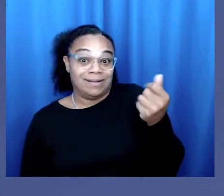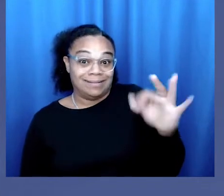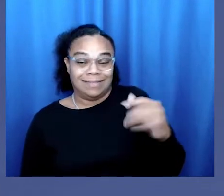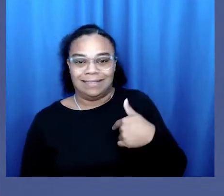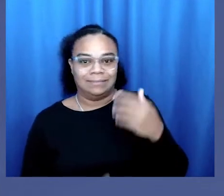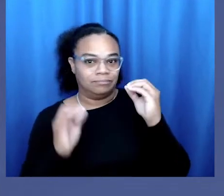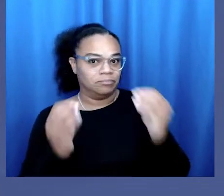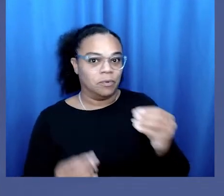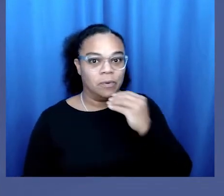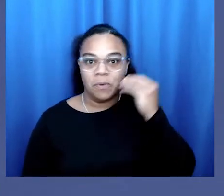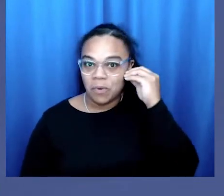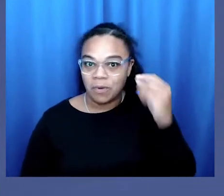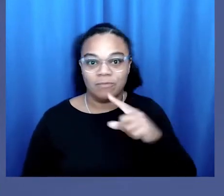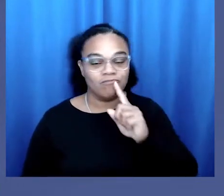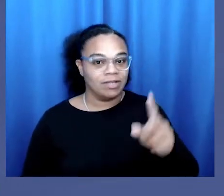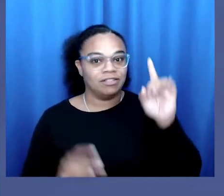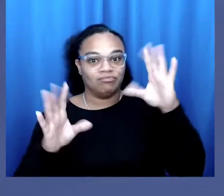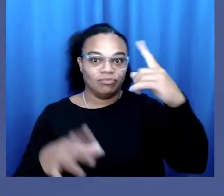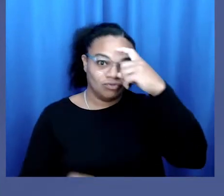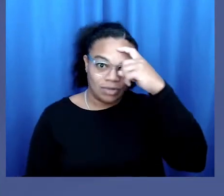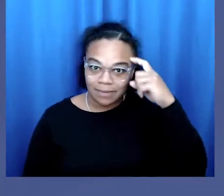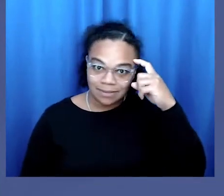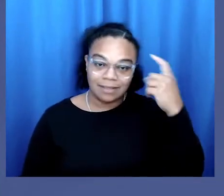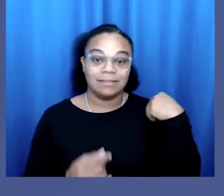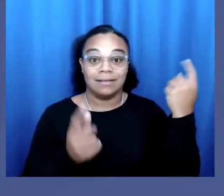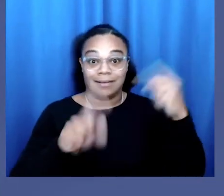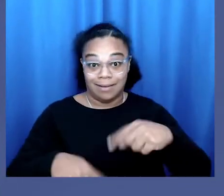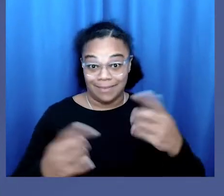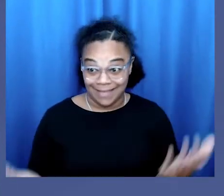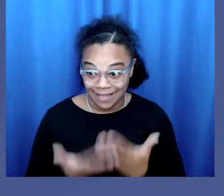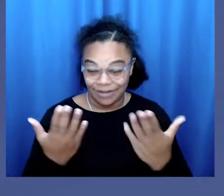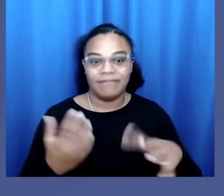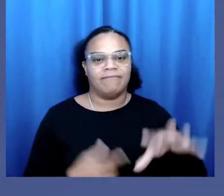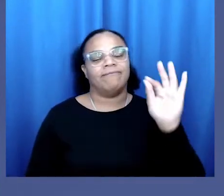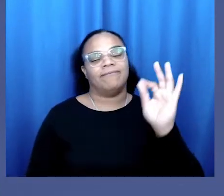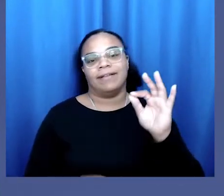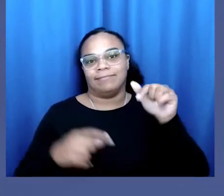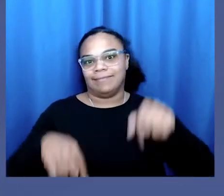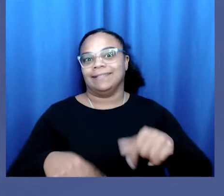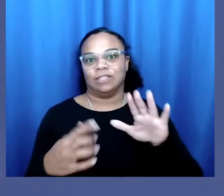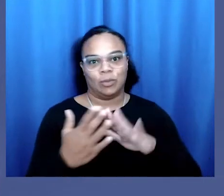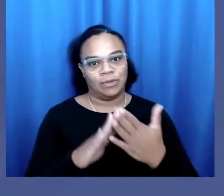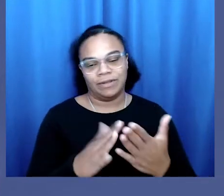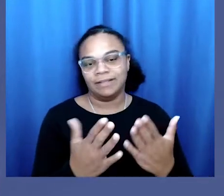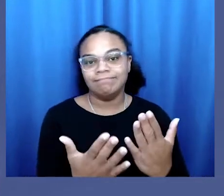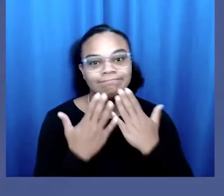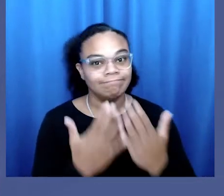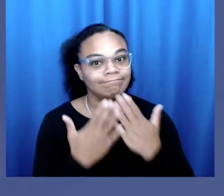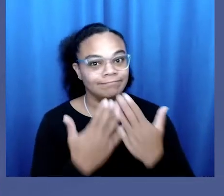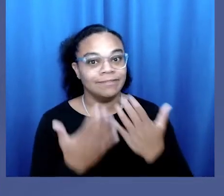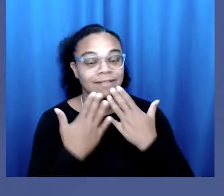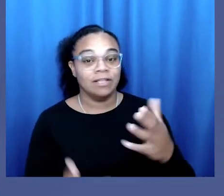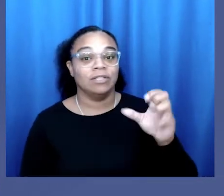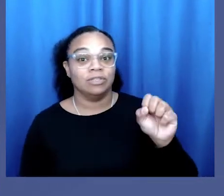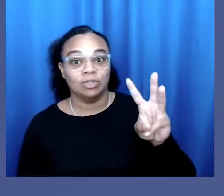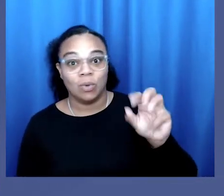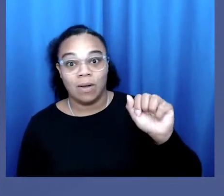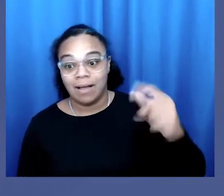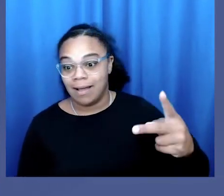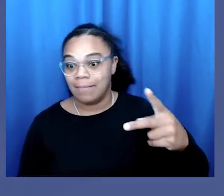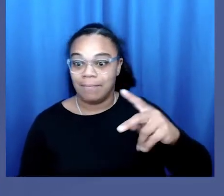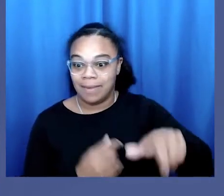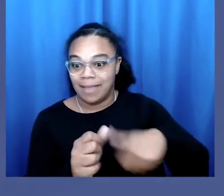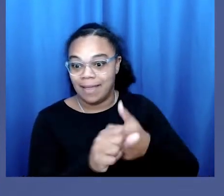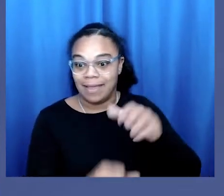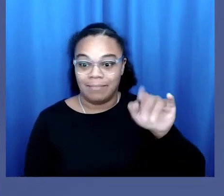in 2019 and traumatized to hell when I came here and found a community. So thank you, and thank you to Swap Behind